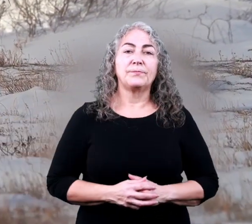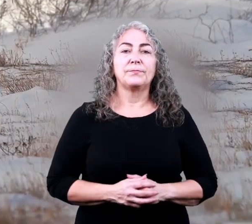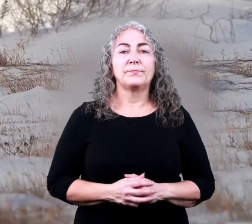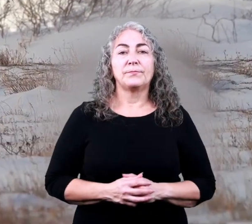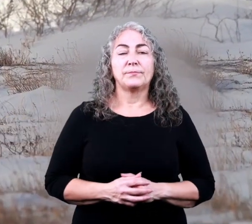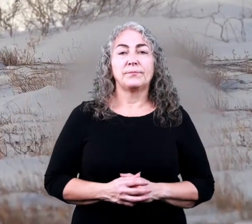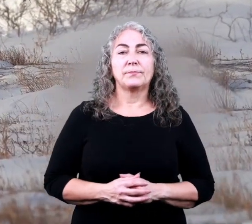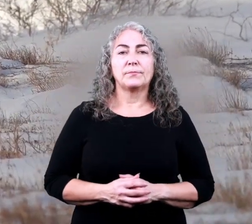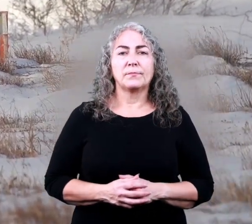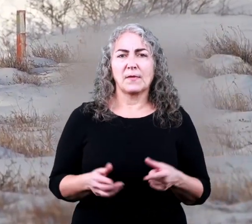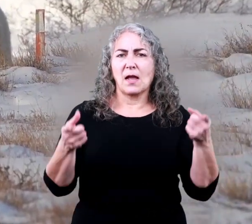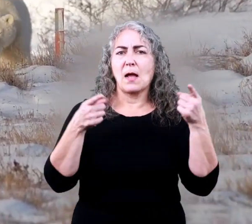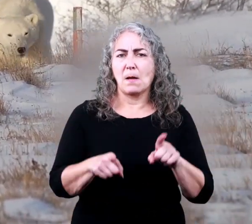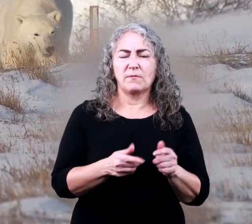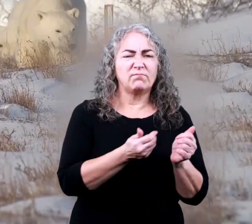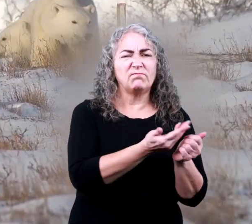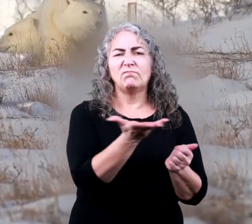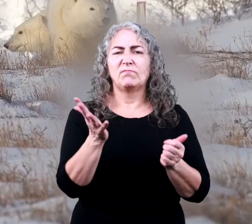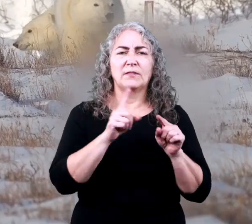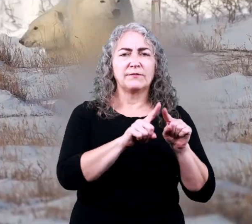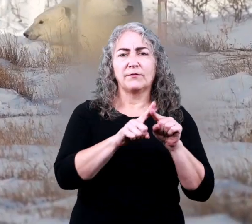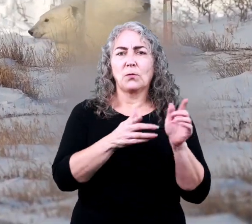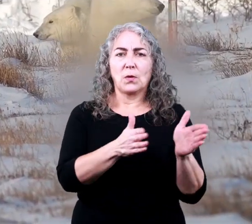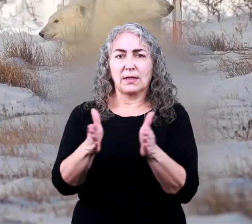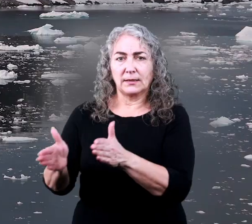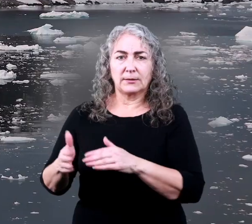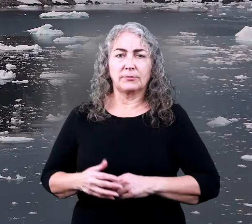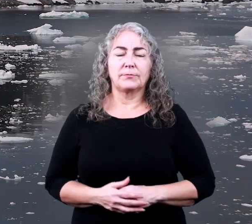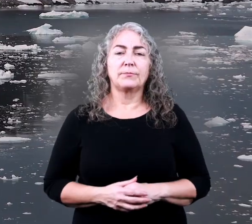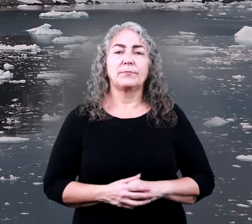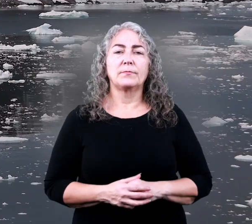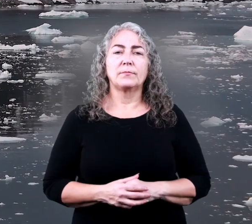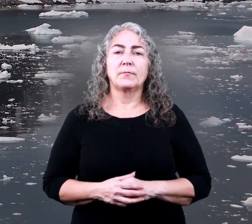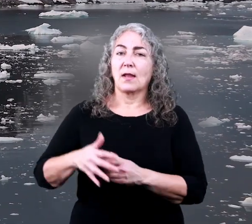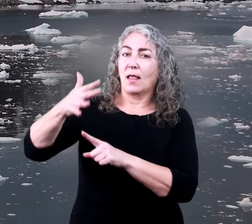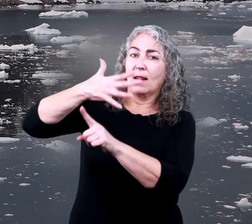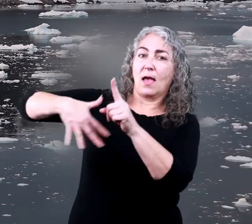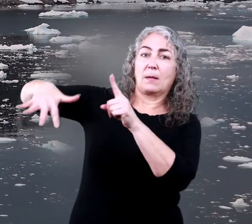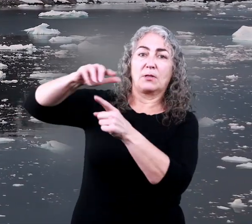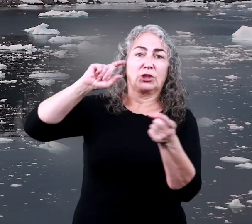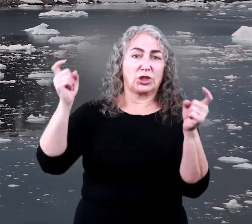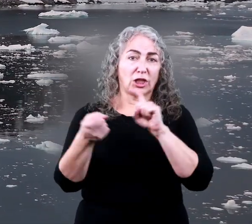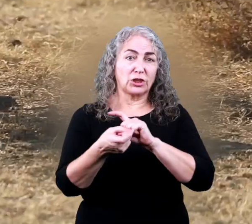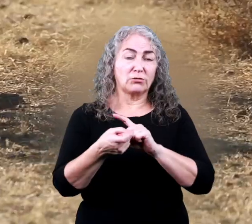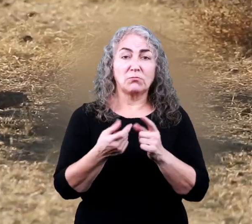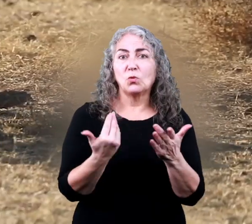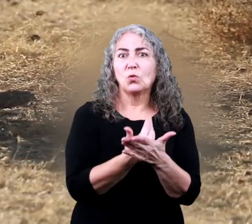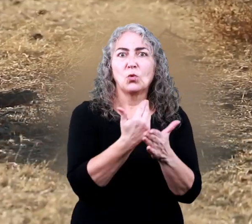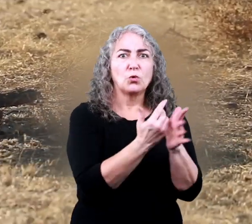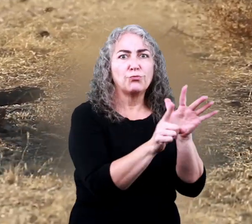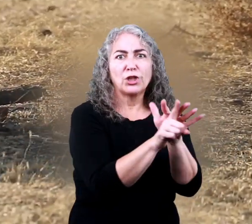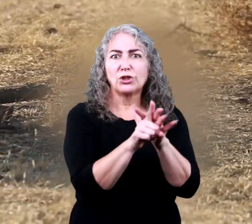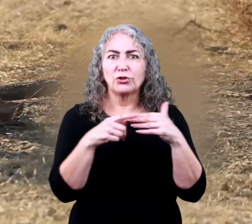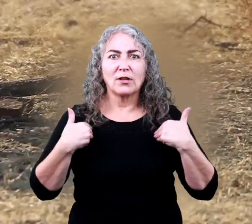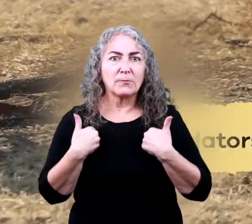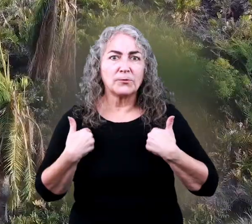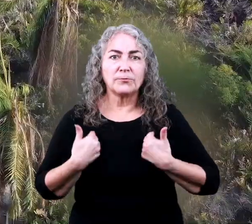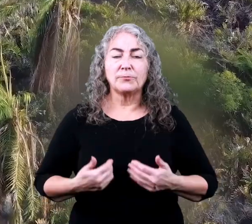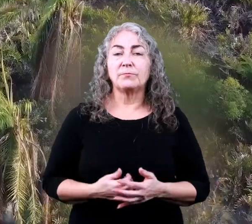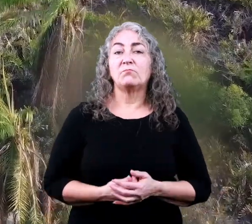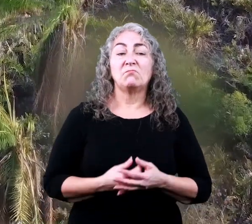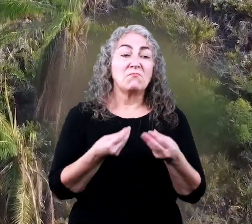this can happen in a few different ways climate change new predators